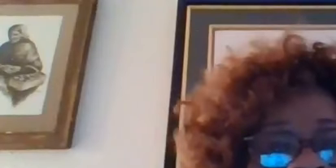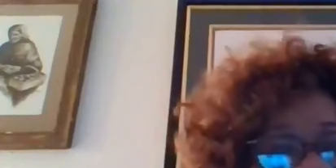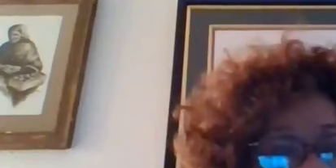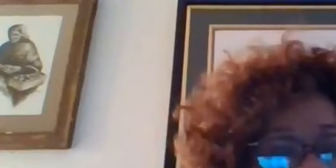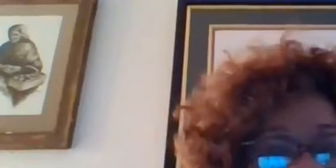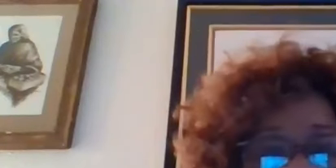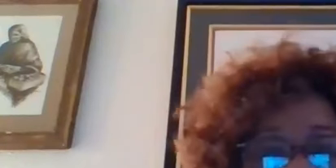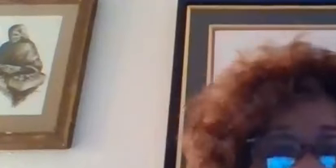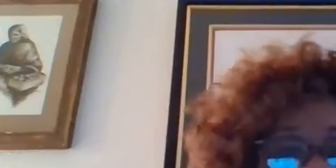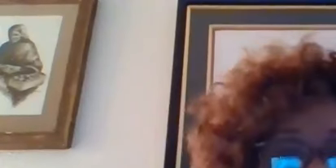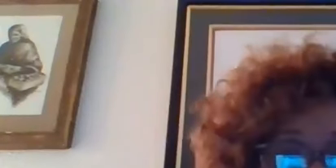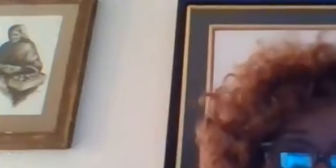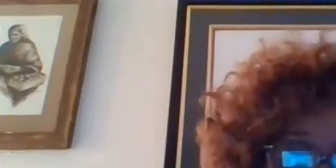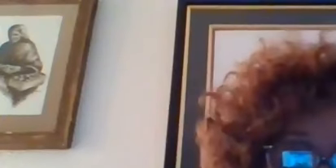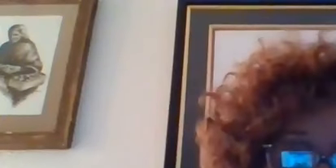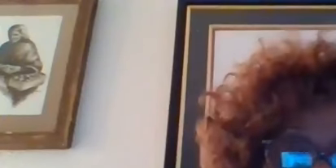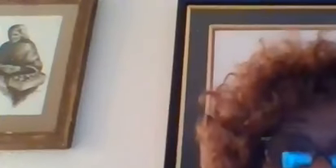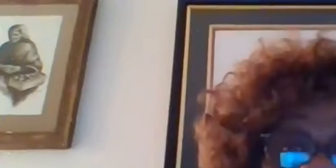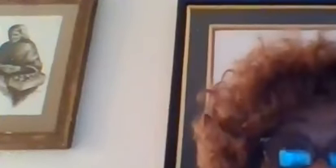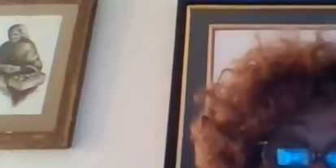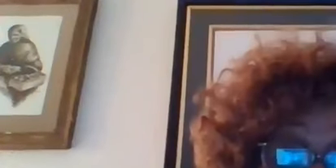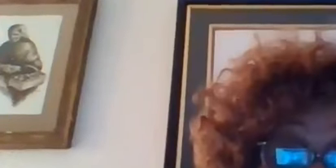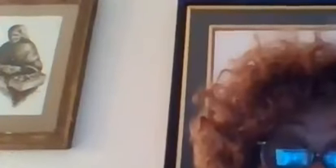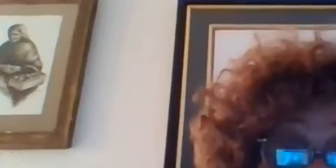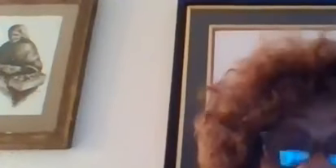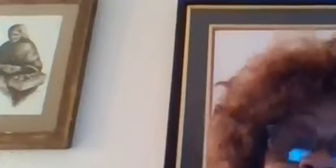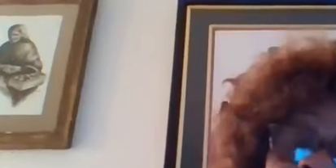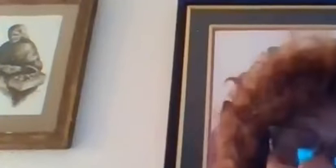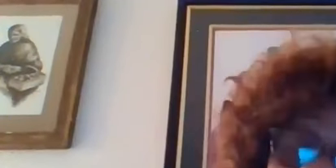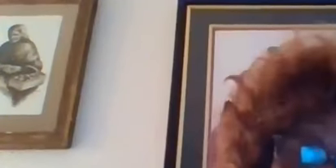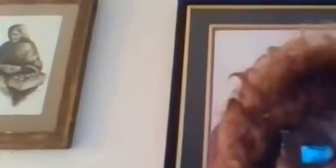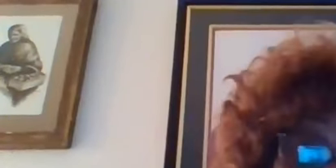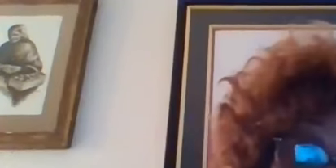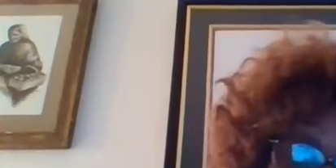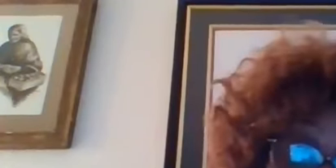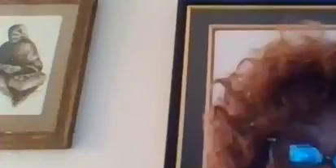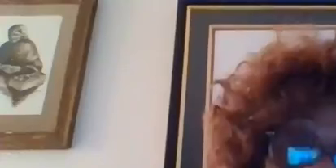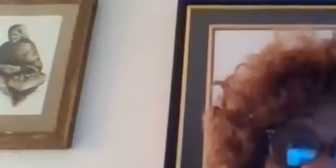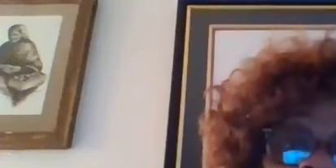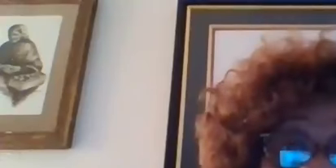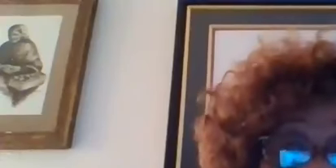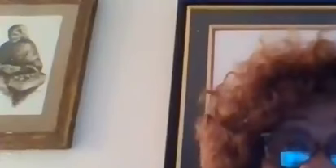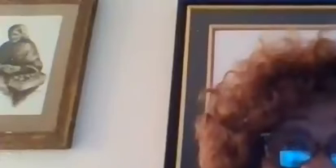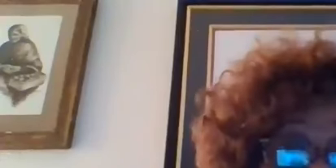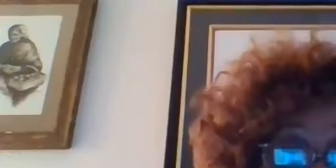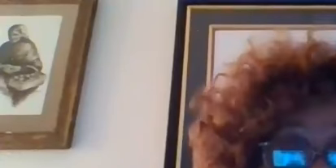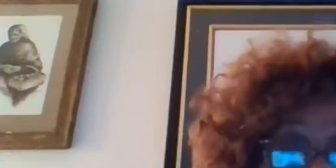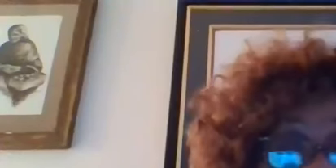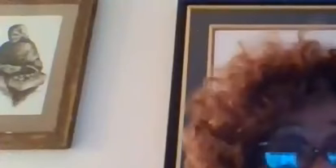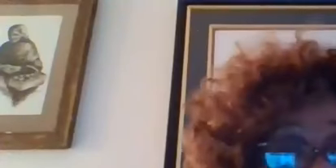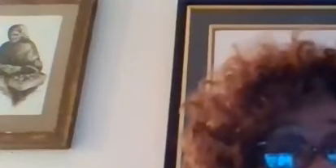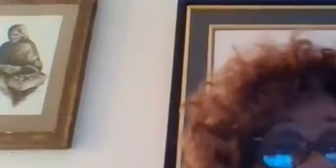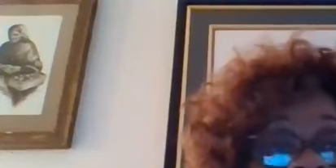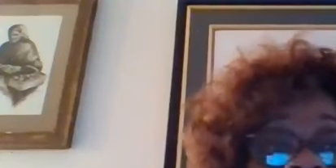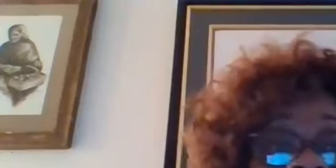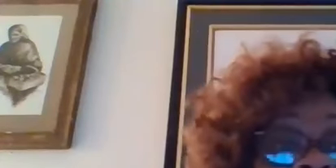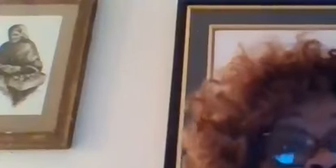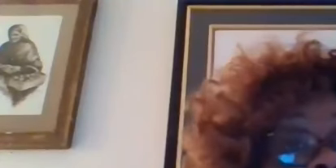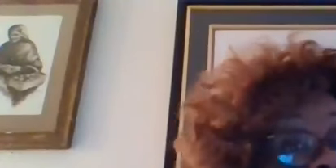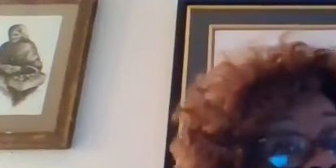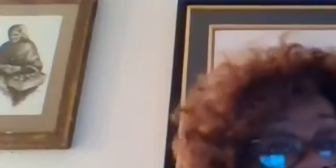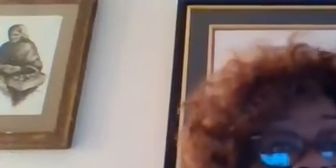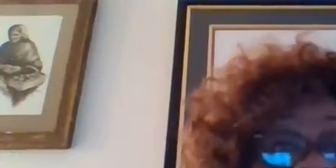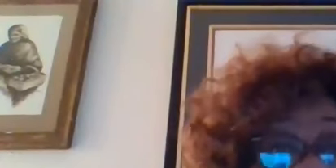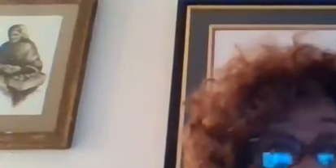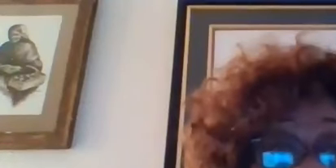in this system that cannot be overlooked should not be overlooked but will be overlooked if people don't raise their voices and say